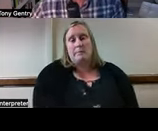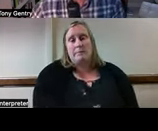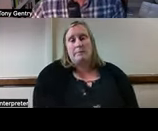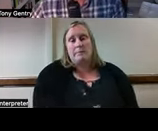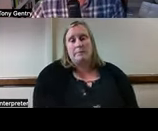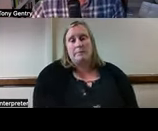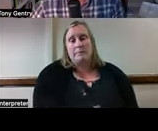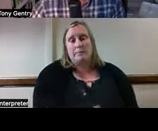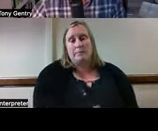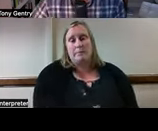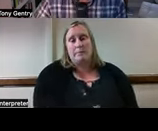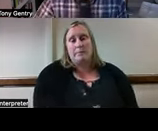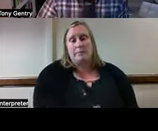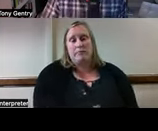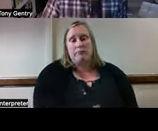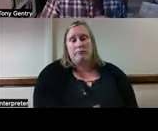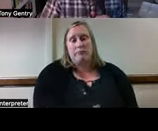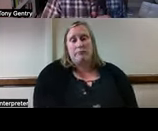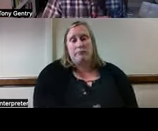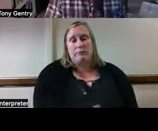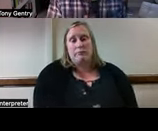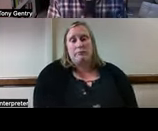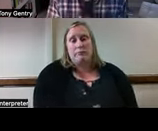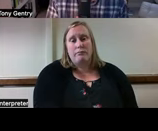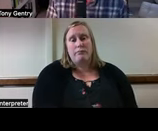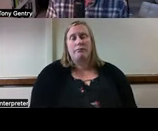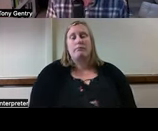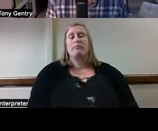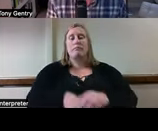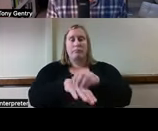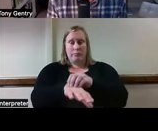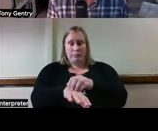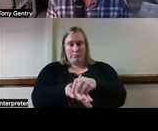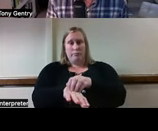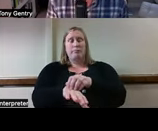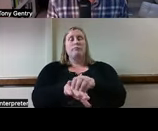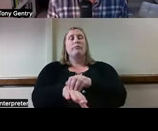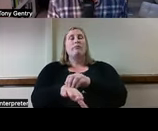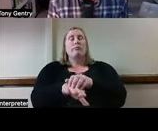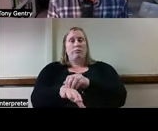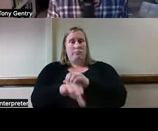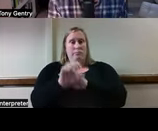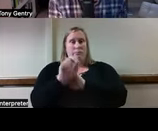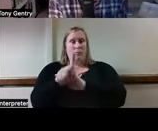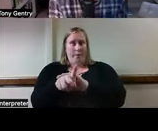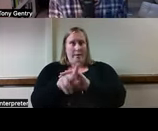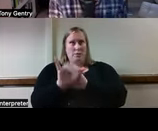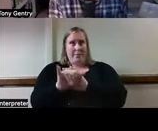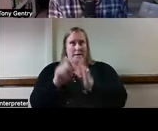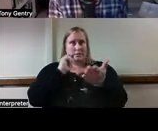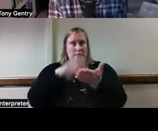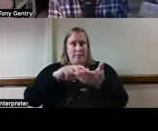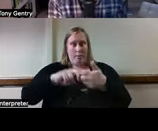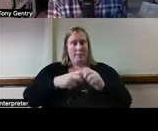people are posting a few more things. So let's say we, let's say that's the decision we've come up with in this situation. On the one hand,